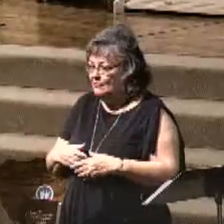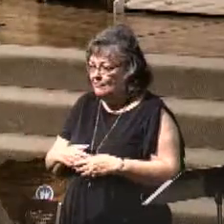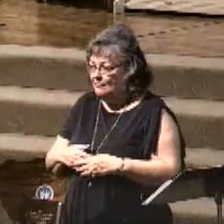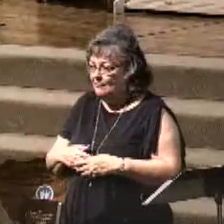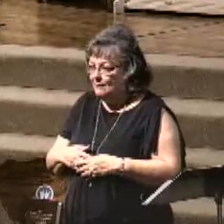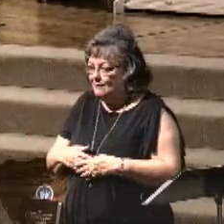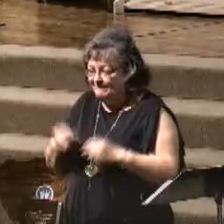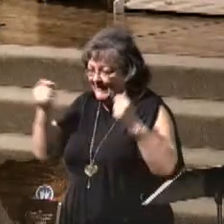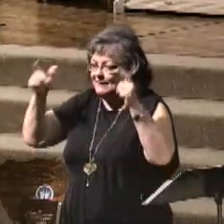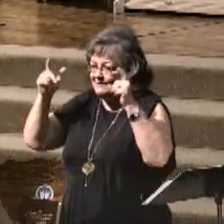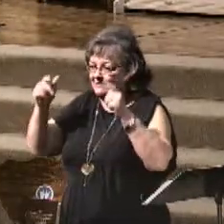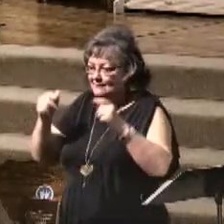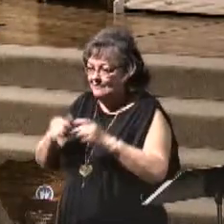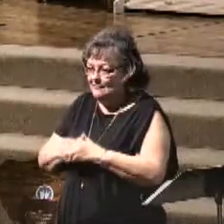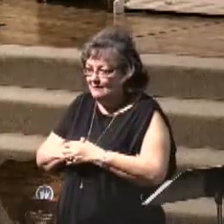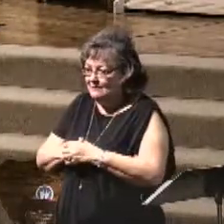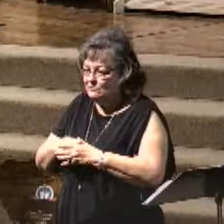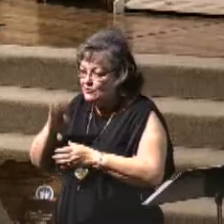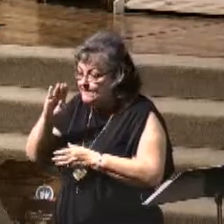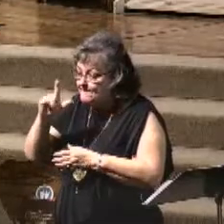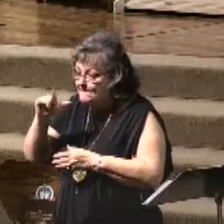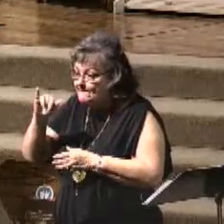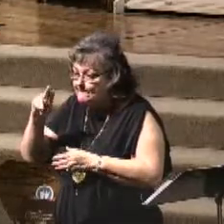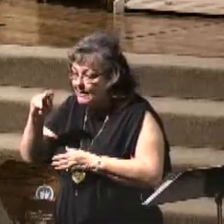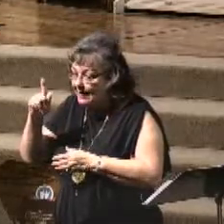That fast. Faster probably.